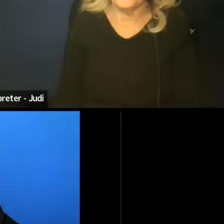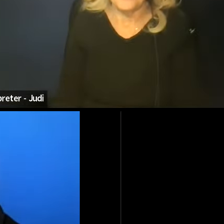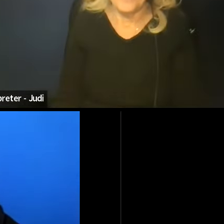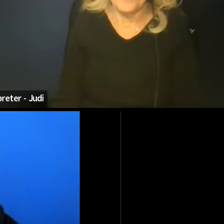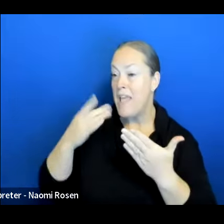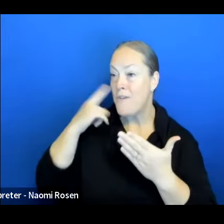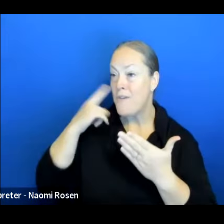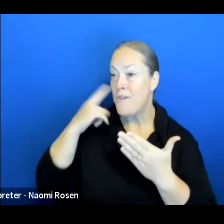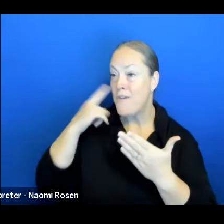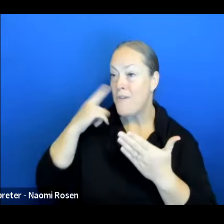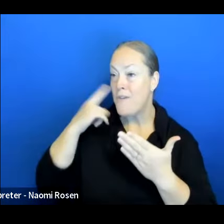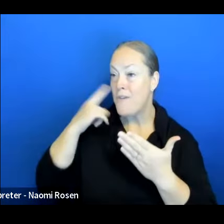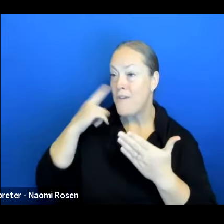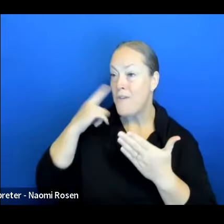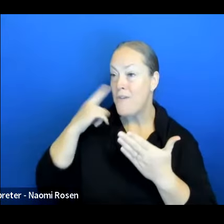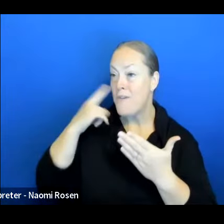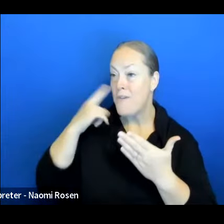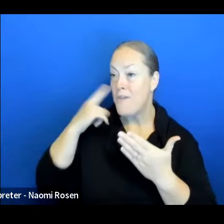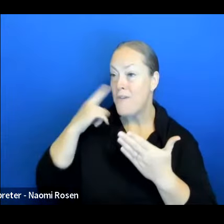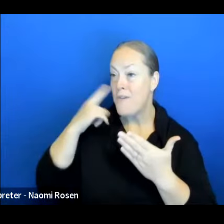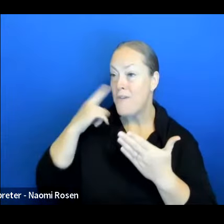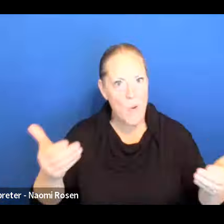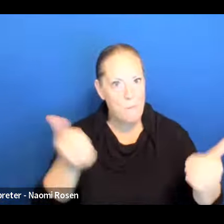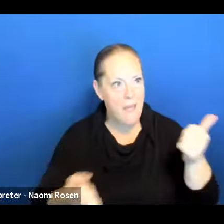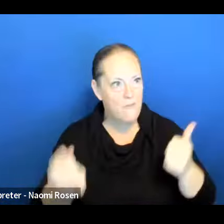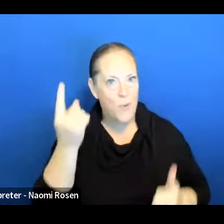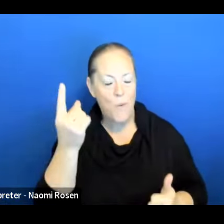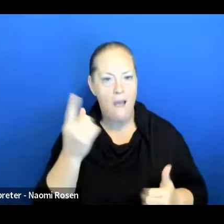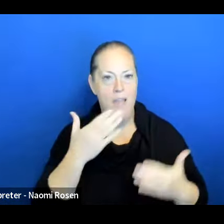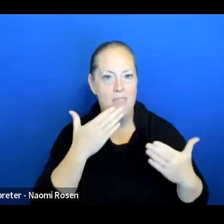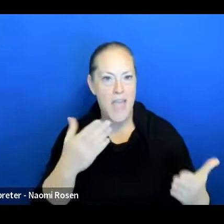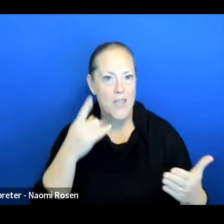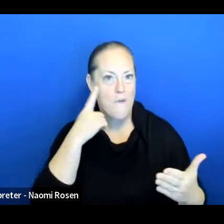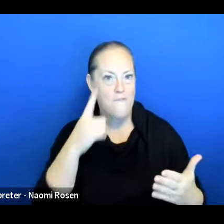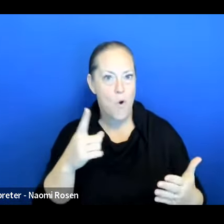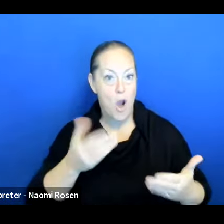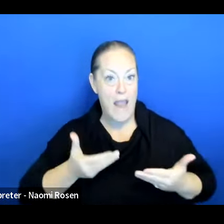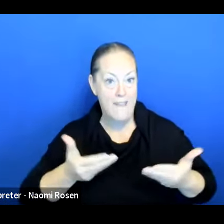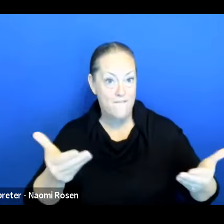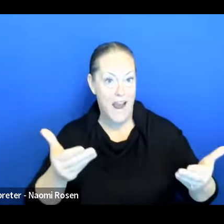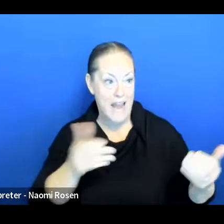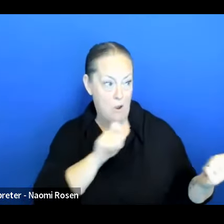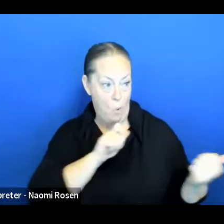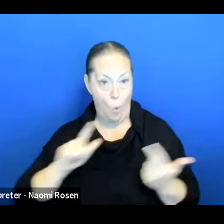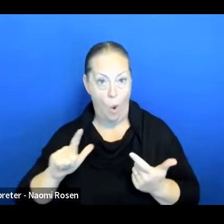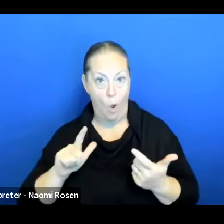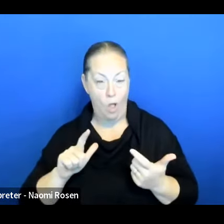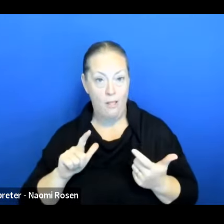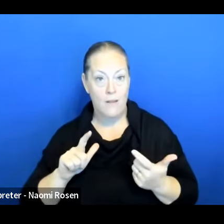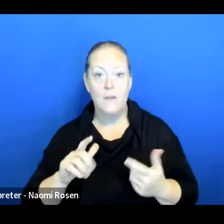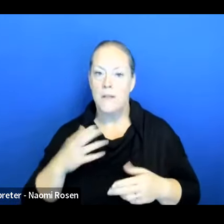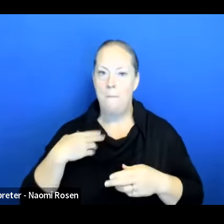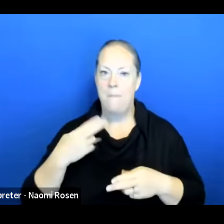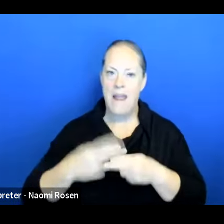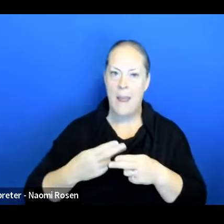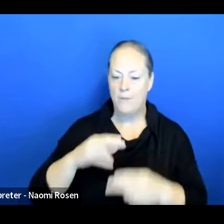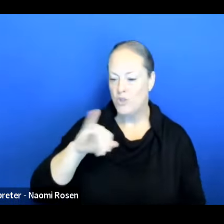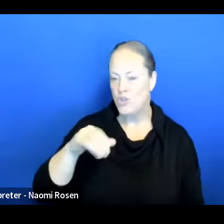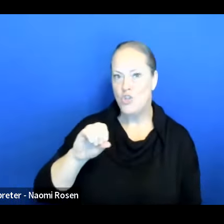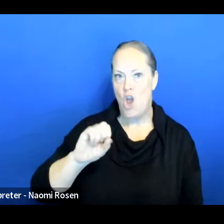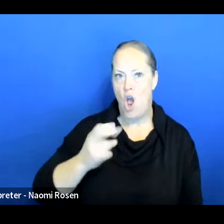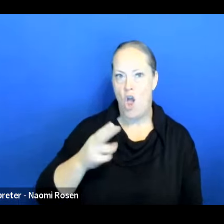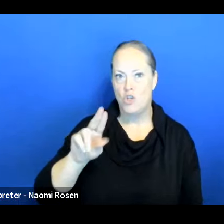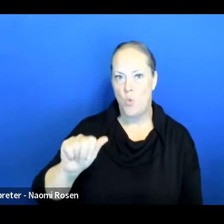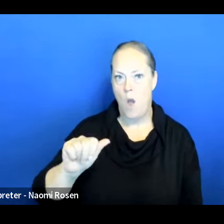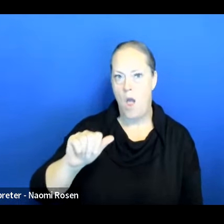first and foremost. Welcome, everybody, and thank you so much for having us all. As mentioned, my name is Joshua McDonald, and I attended